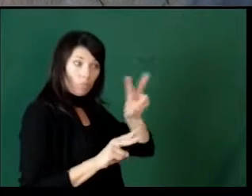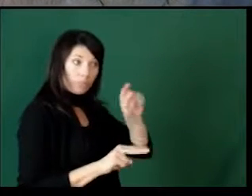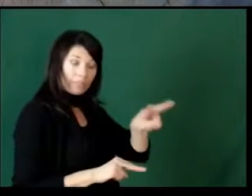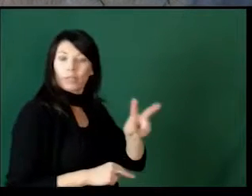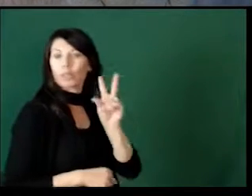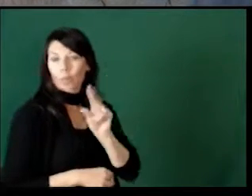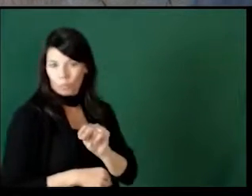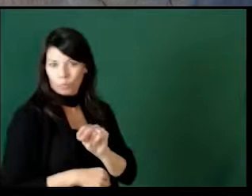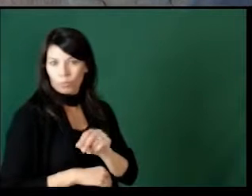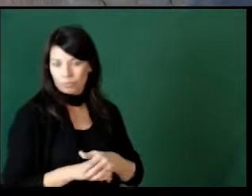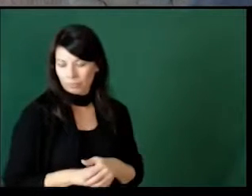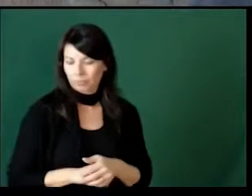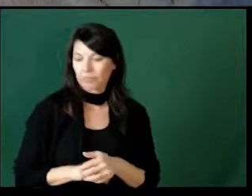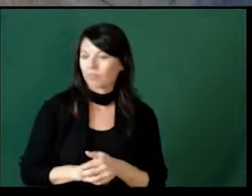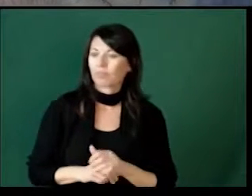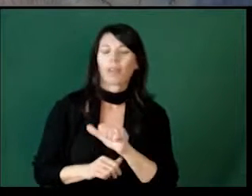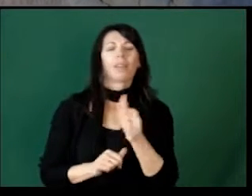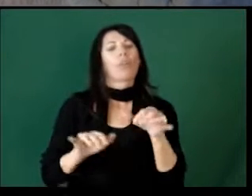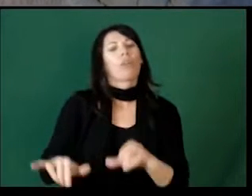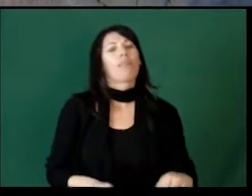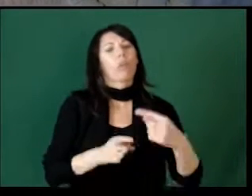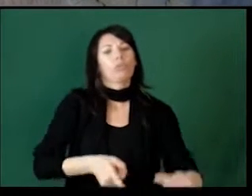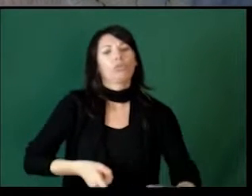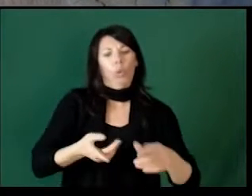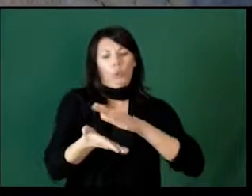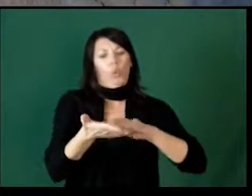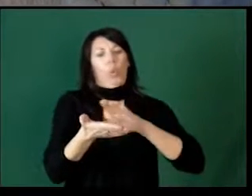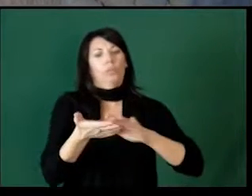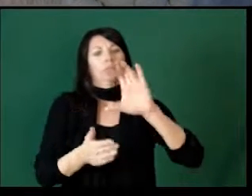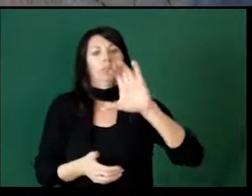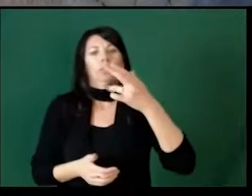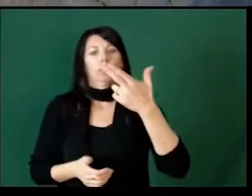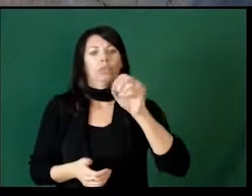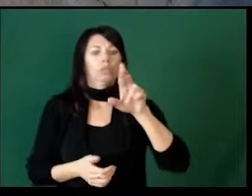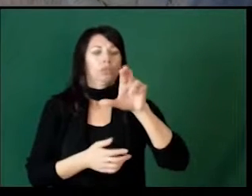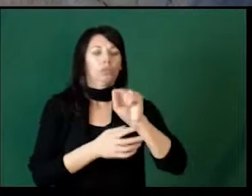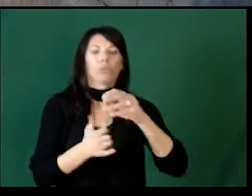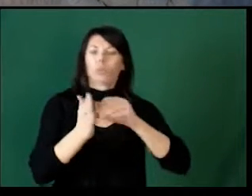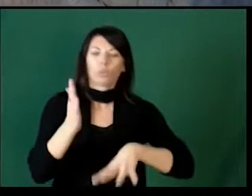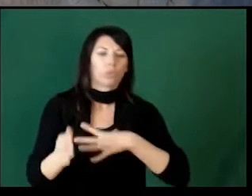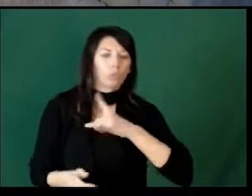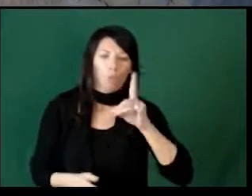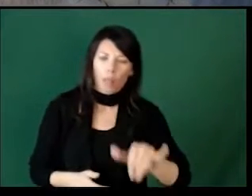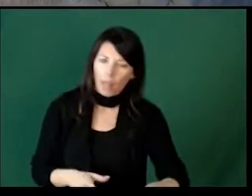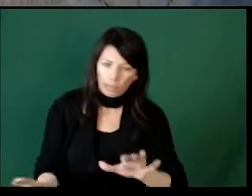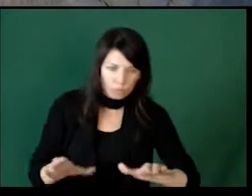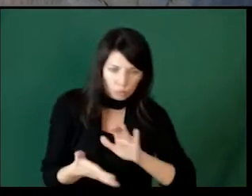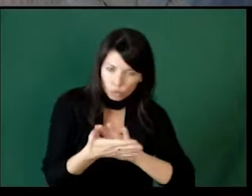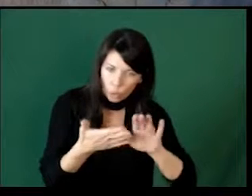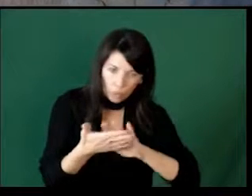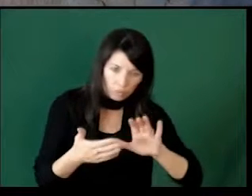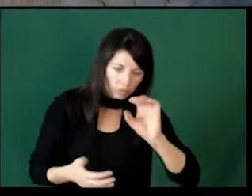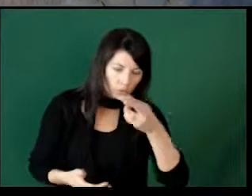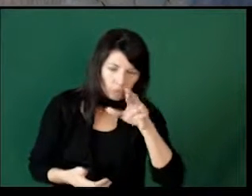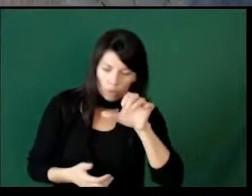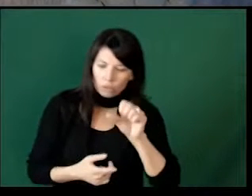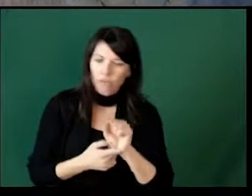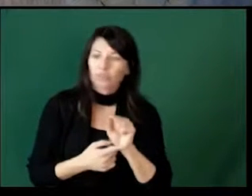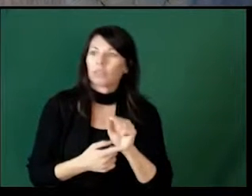of watching TV. Another common struggle that we hear about is chores. Students don't like to do chores.